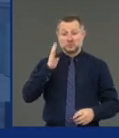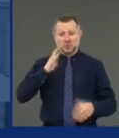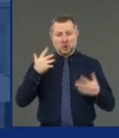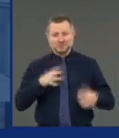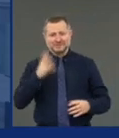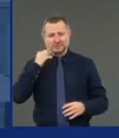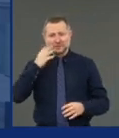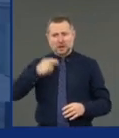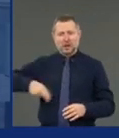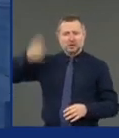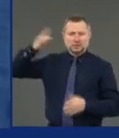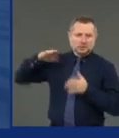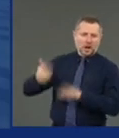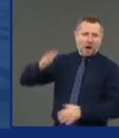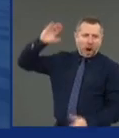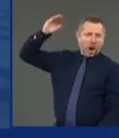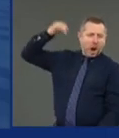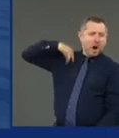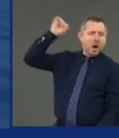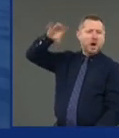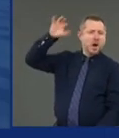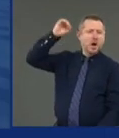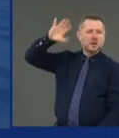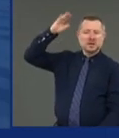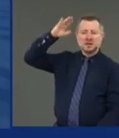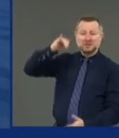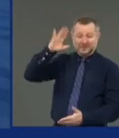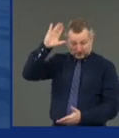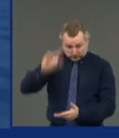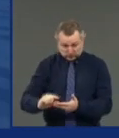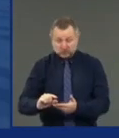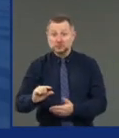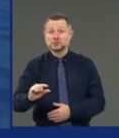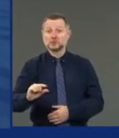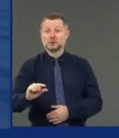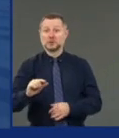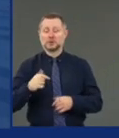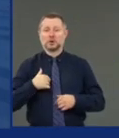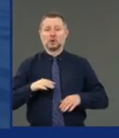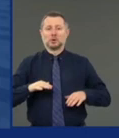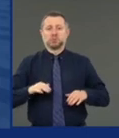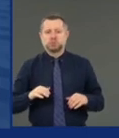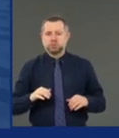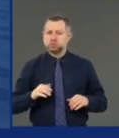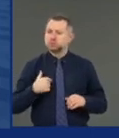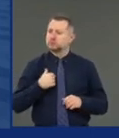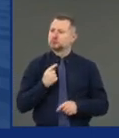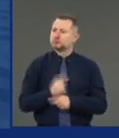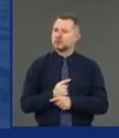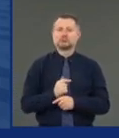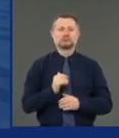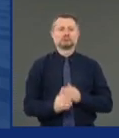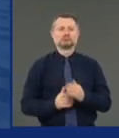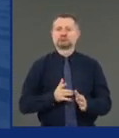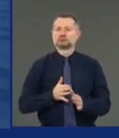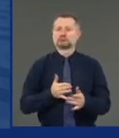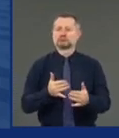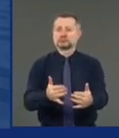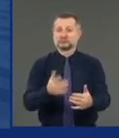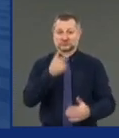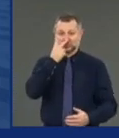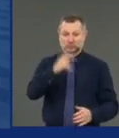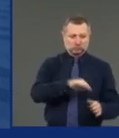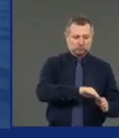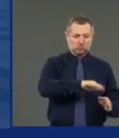it's a sign that we're headed in the right direction. And we are, when you look at the curve in the state of New York, we are